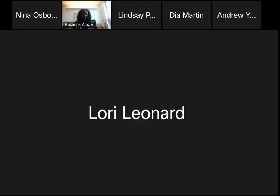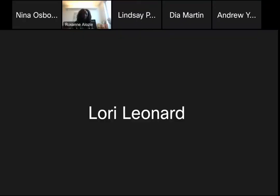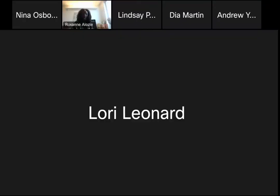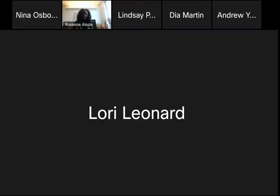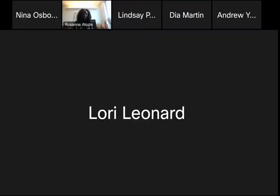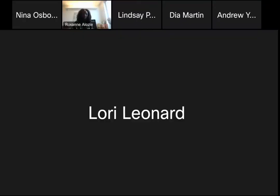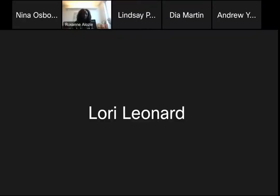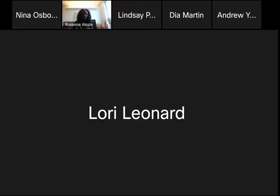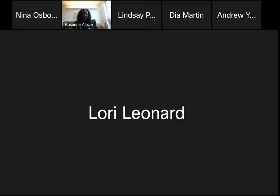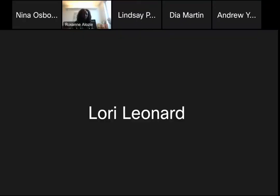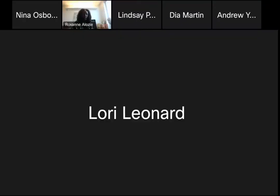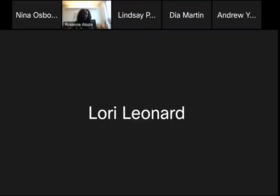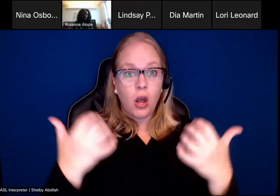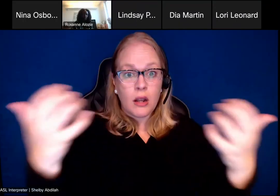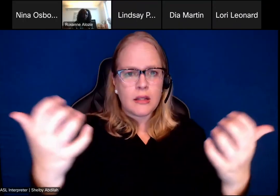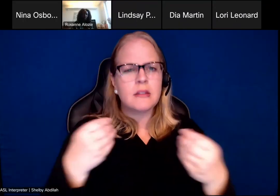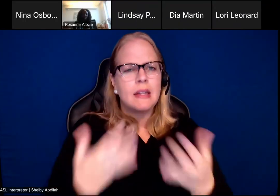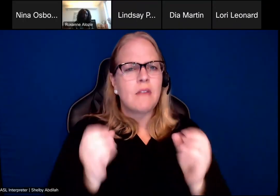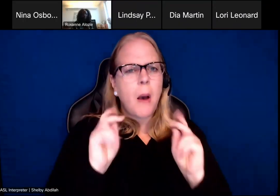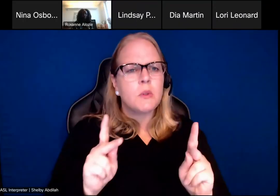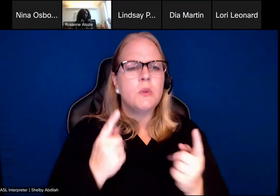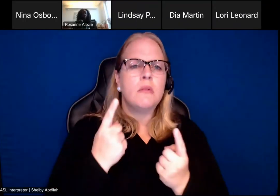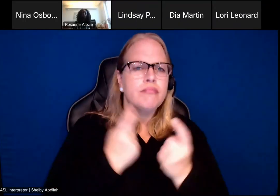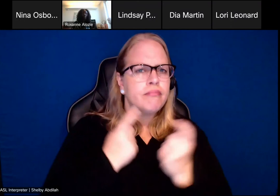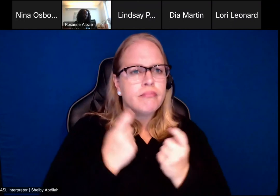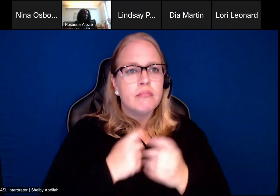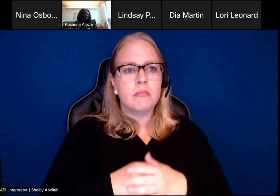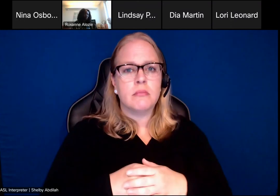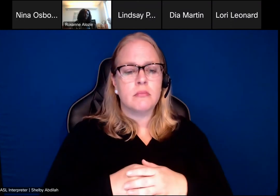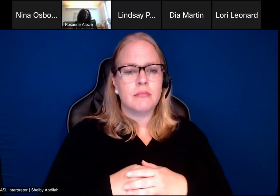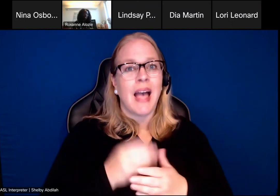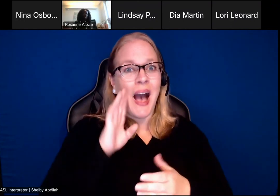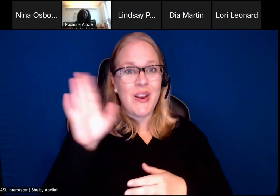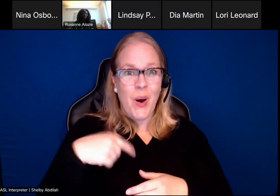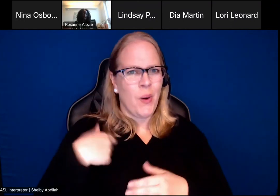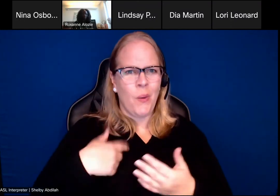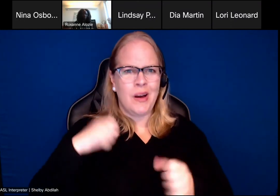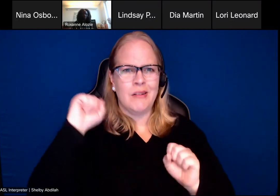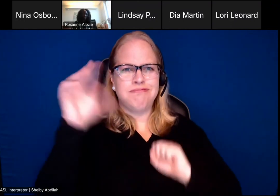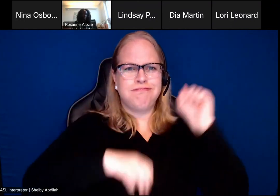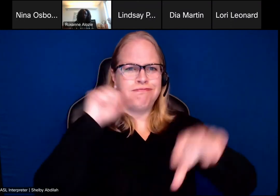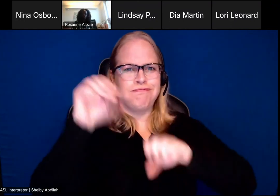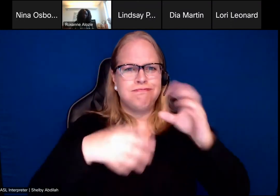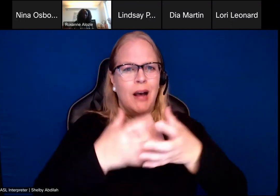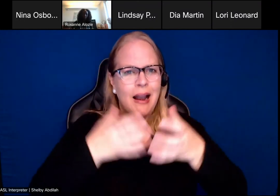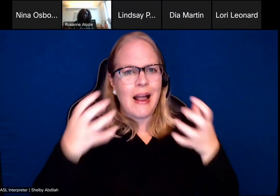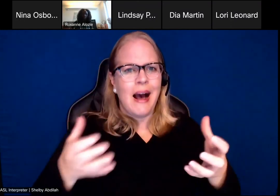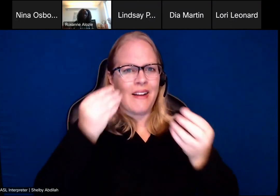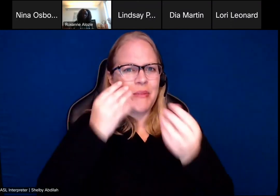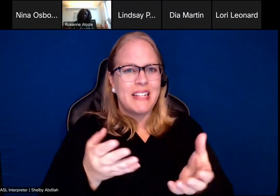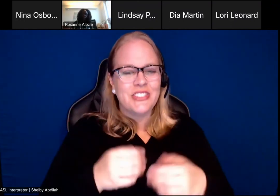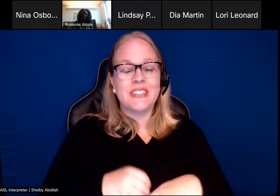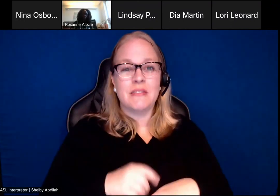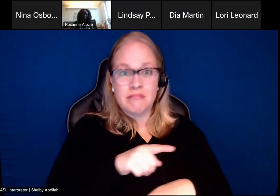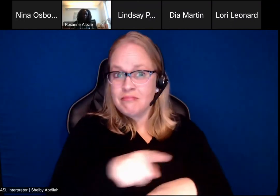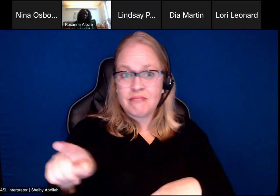the opportunity to ask questions if you have any. We've given you a lot of information, shared a lot with you. But if there are questions